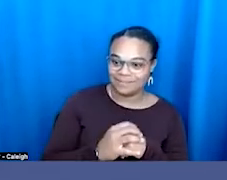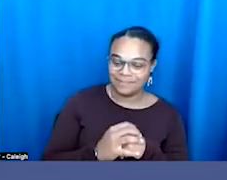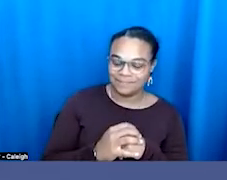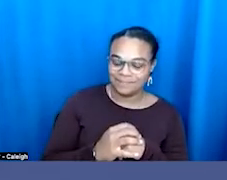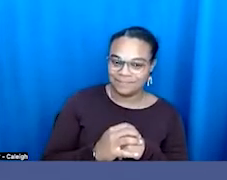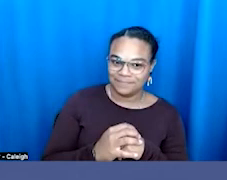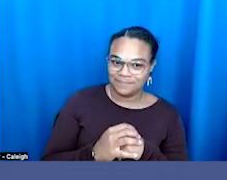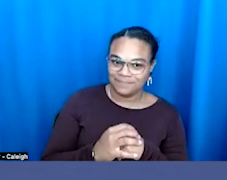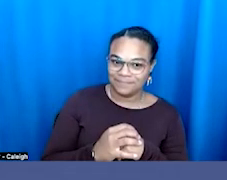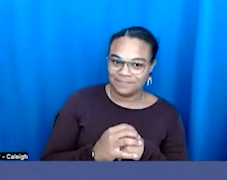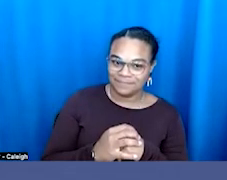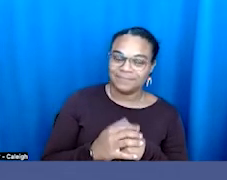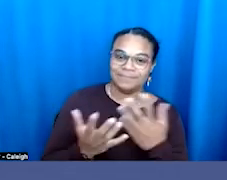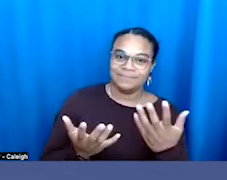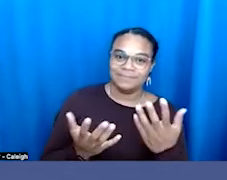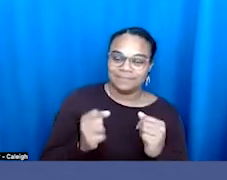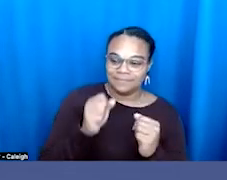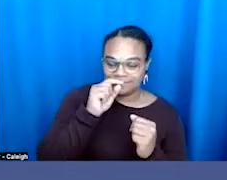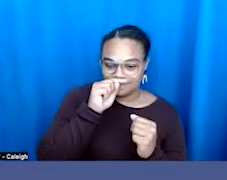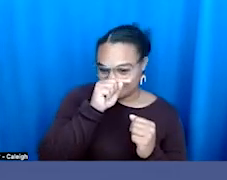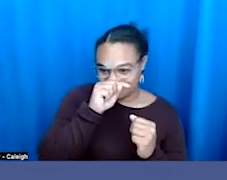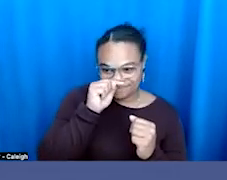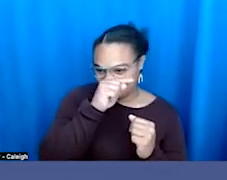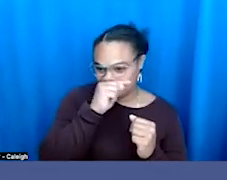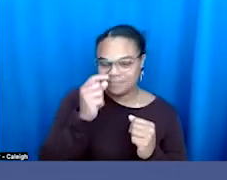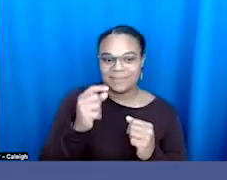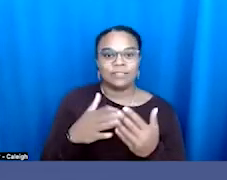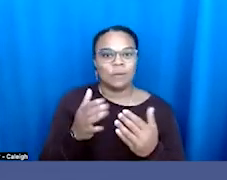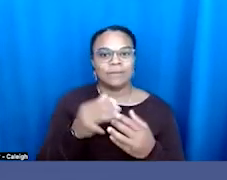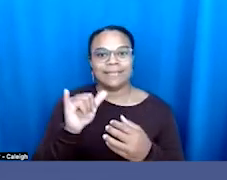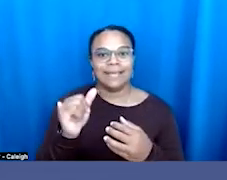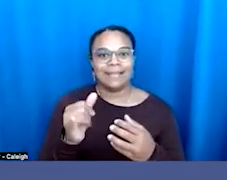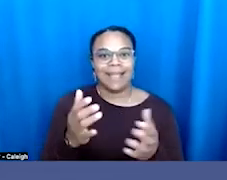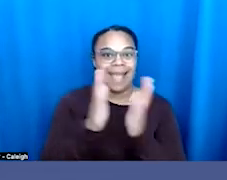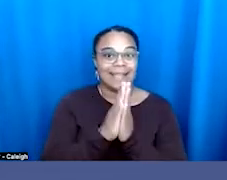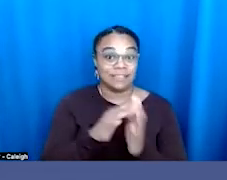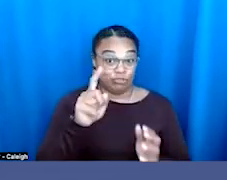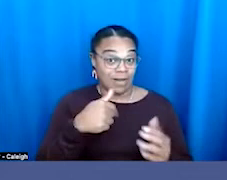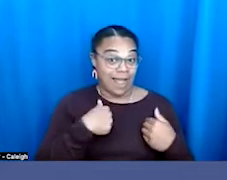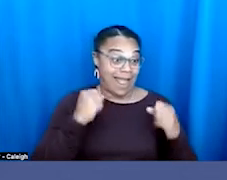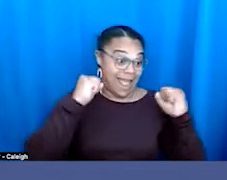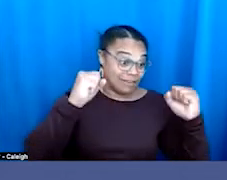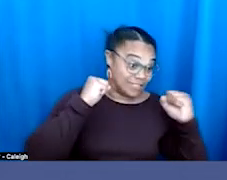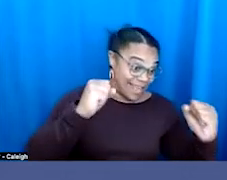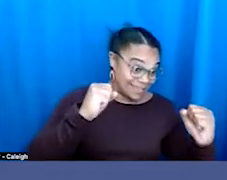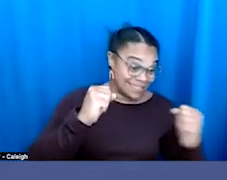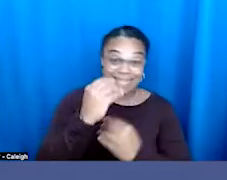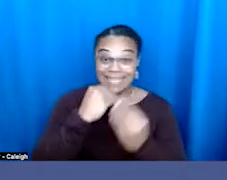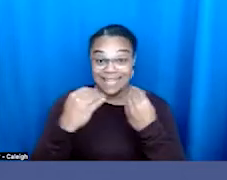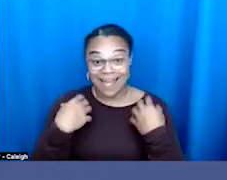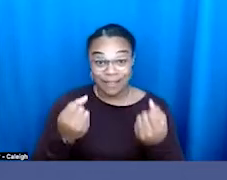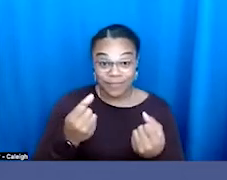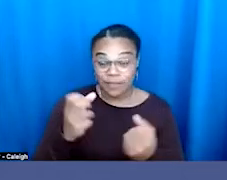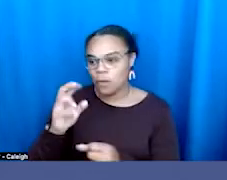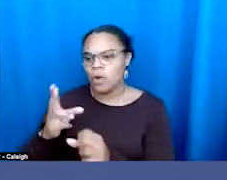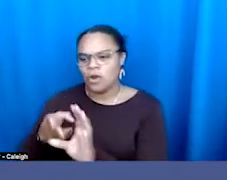You know, it's sort of like asking, should I exercise, eat healthy, or quit smoking? You know, to me, all of this is the,